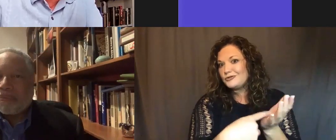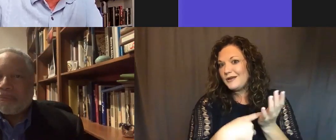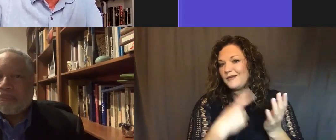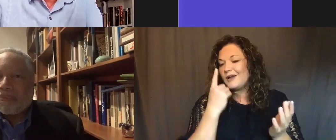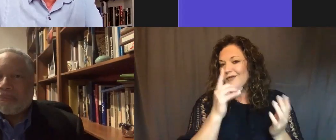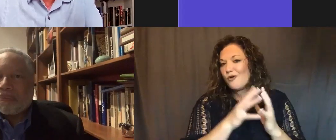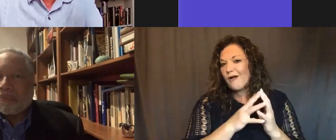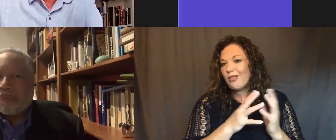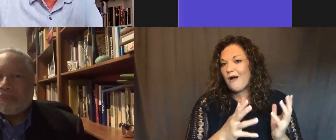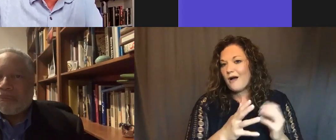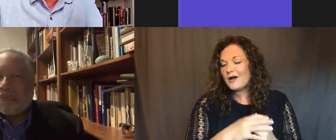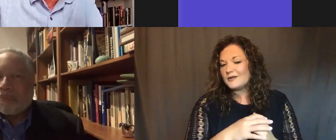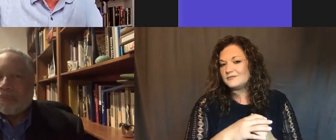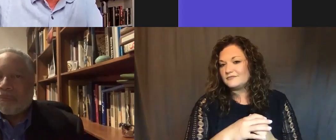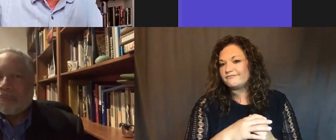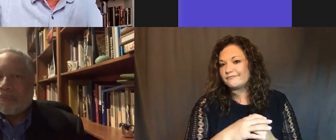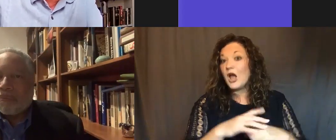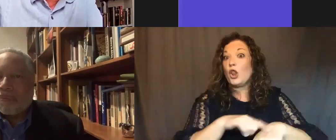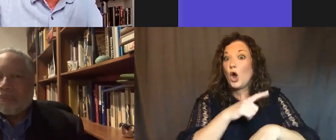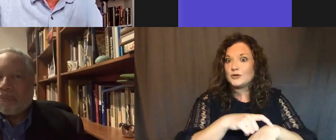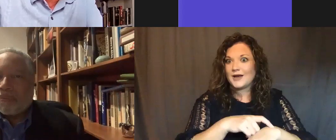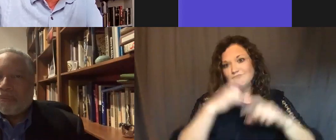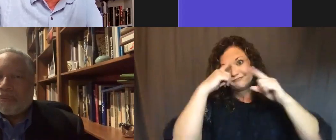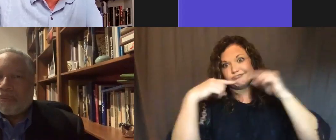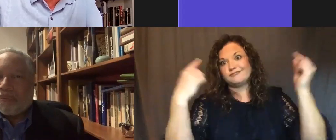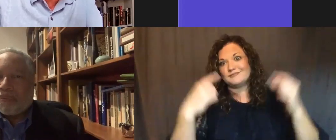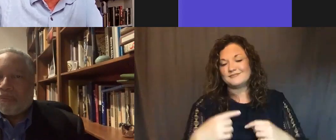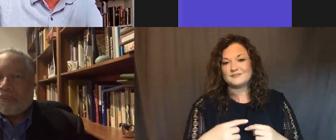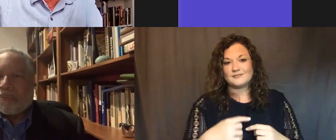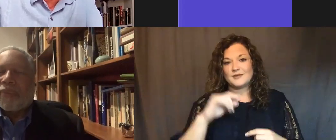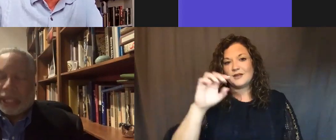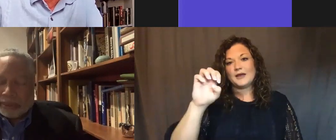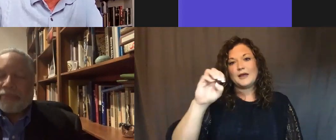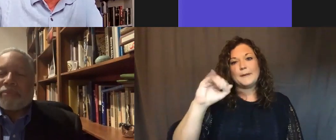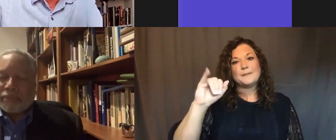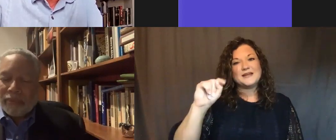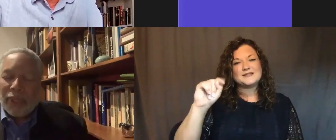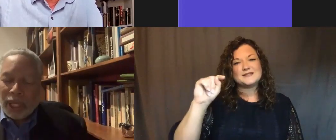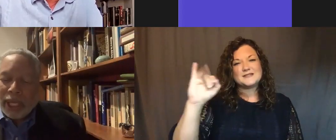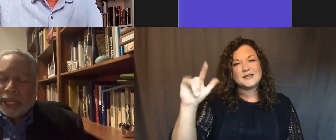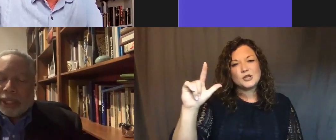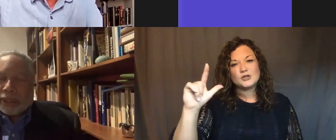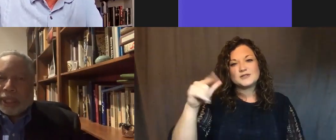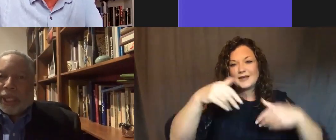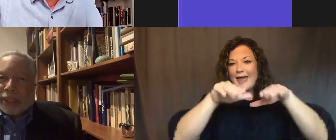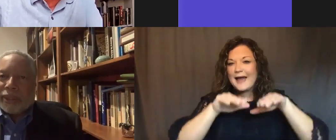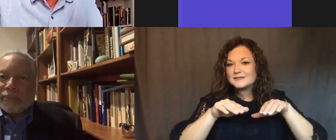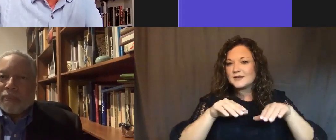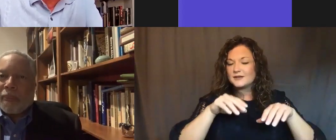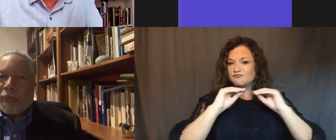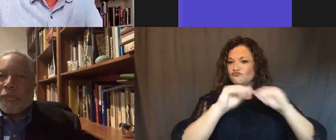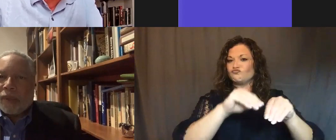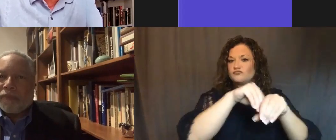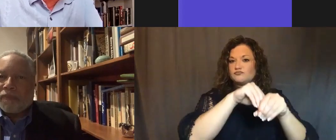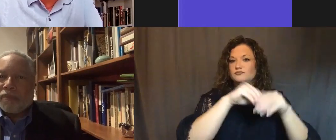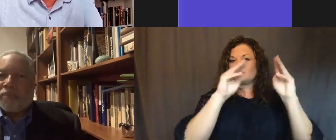lot of time and disagreement over whether to put Emmett Till's casket in the museum. Could you describe what went